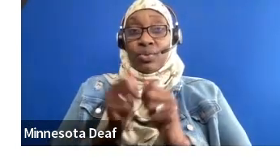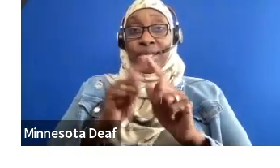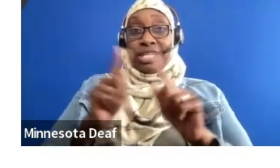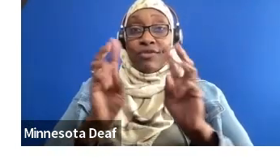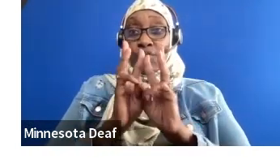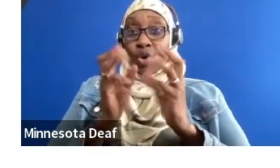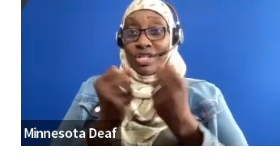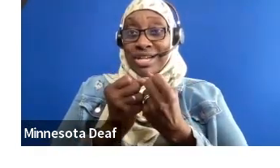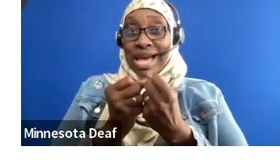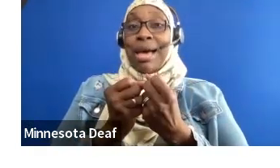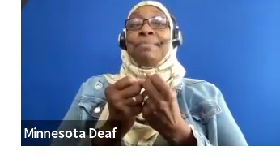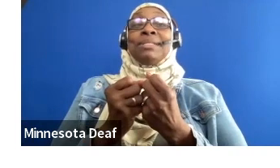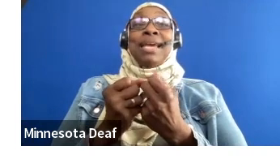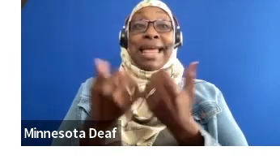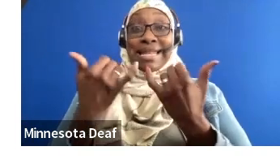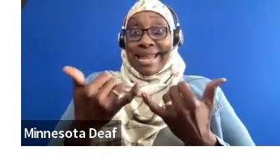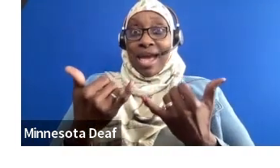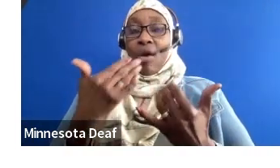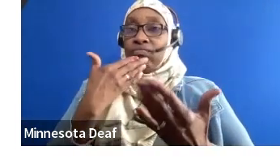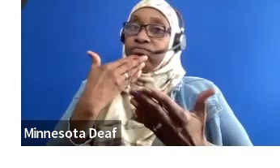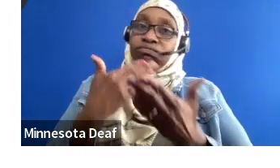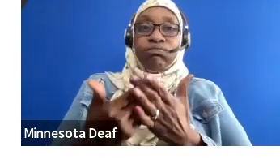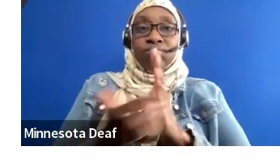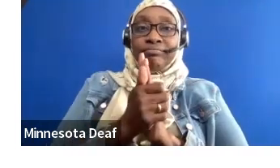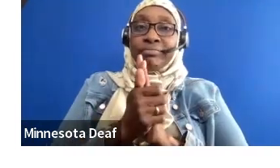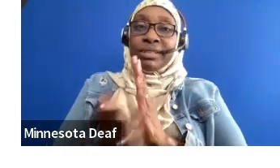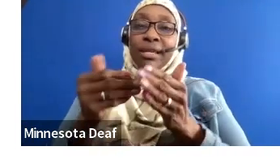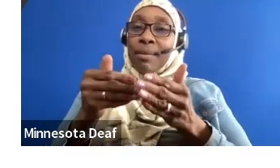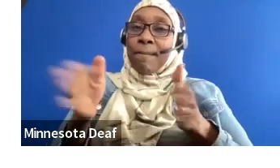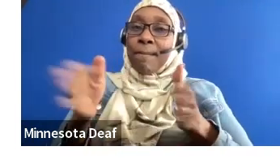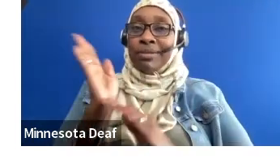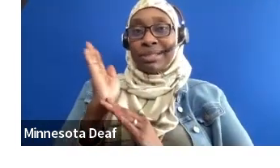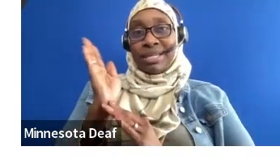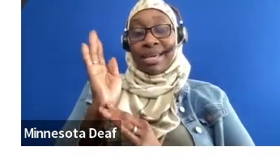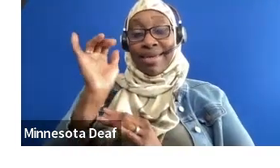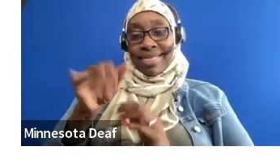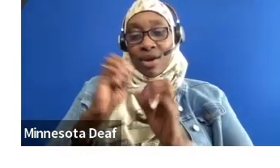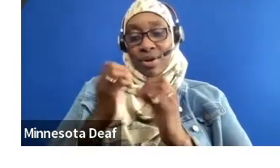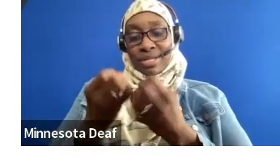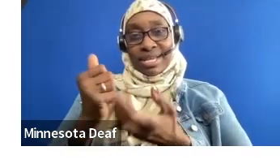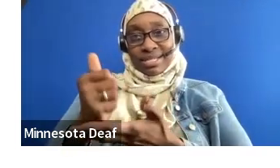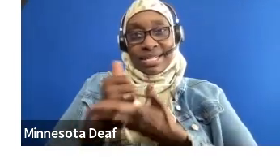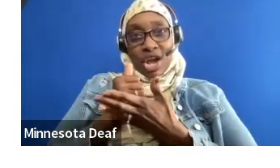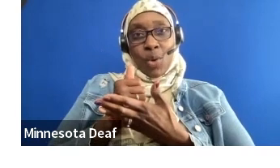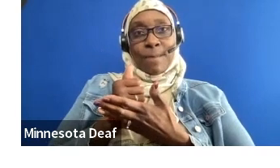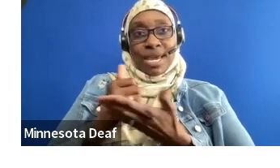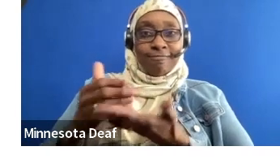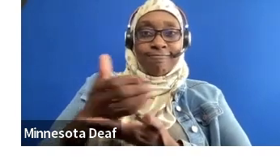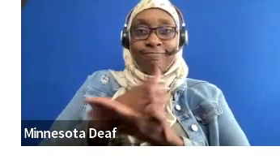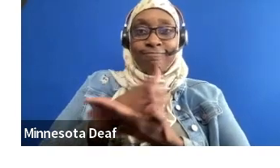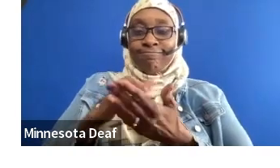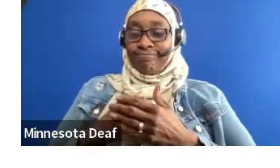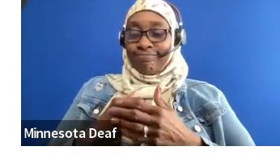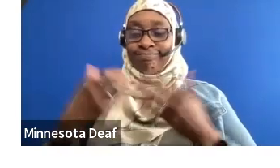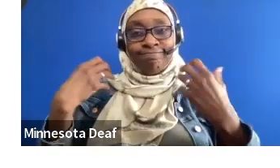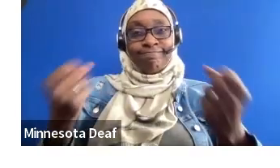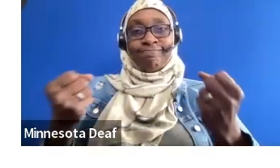speaking now. They helped me gain my confidence. And so I reached out to them. was like, hey, now that I'm an adult, do you want to come